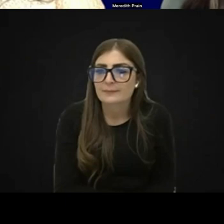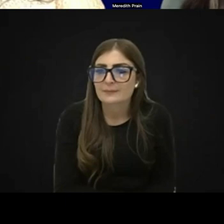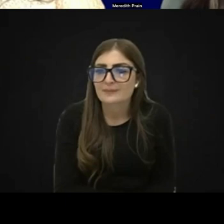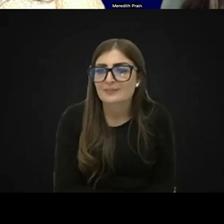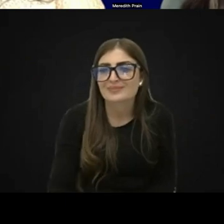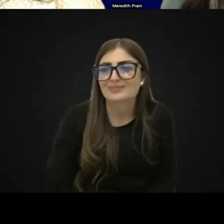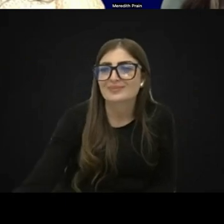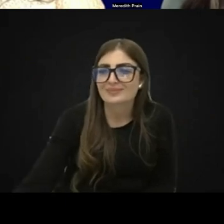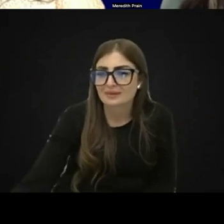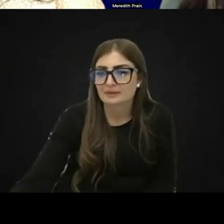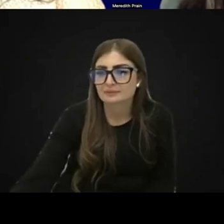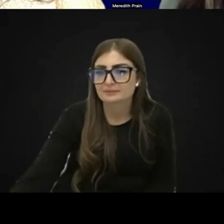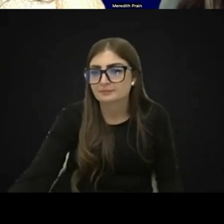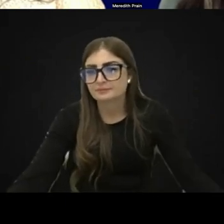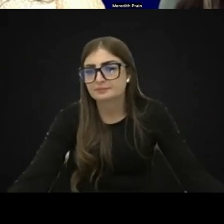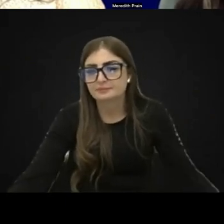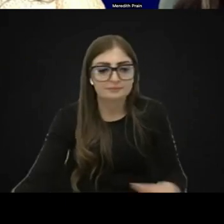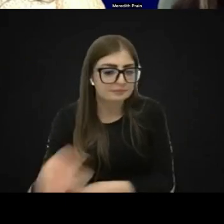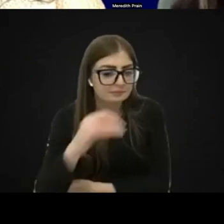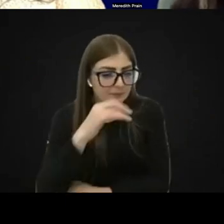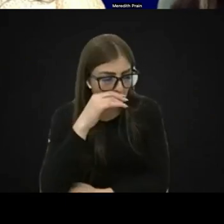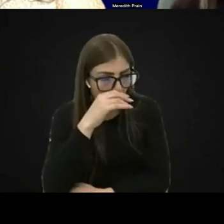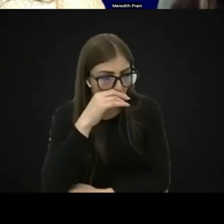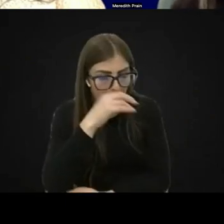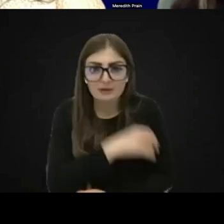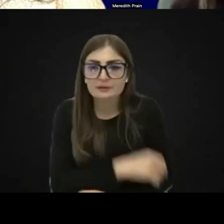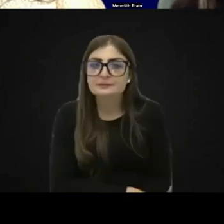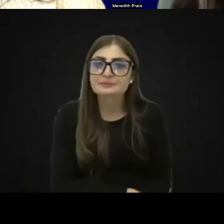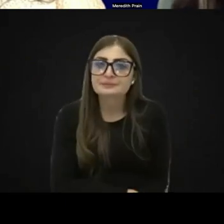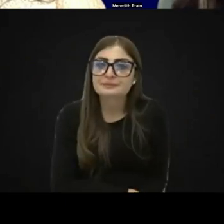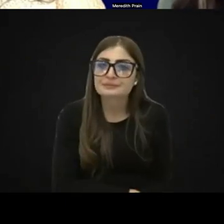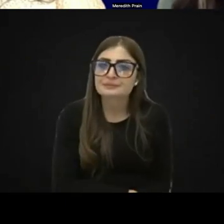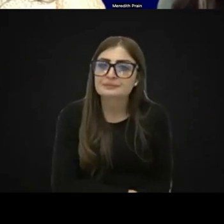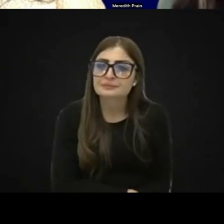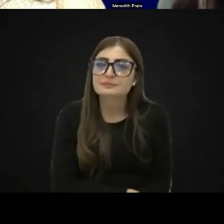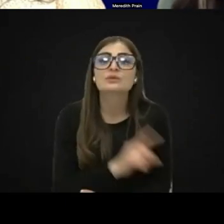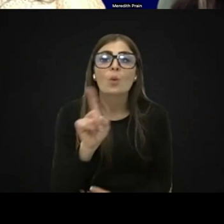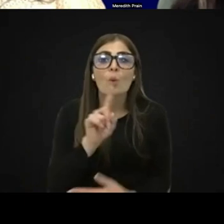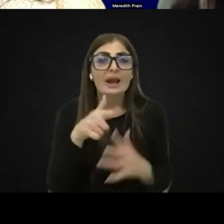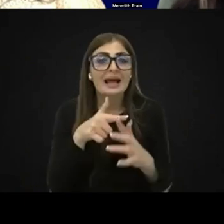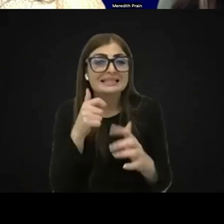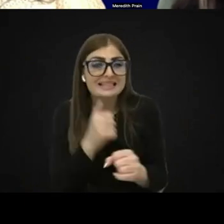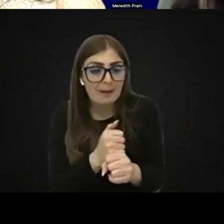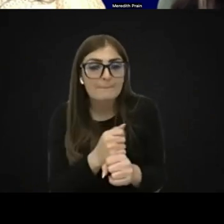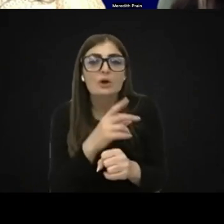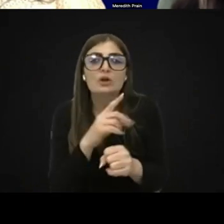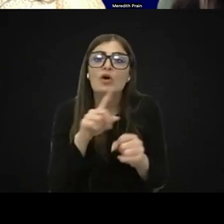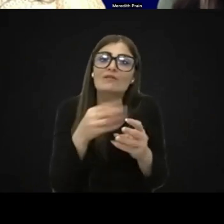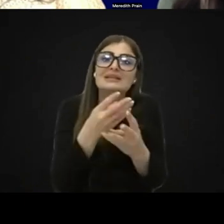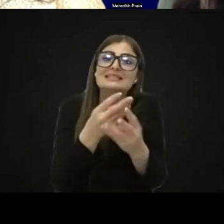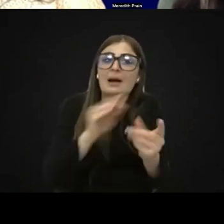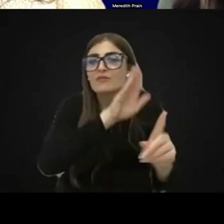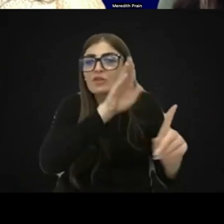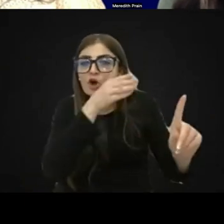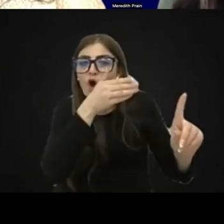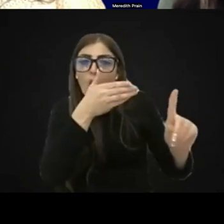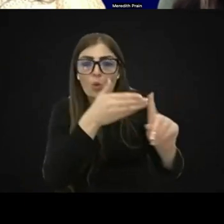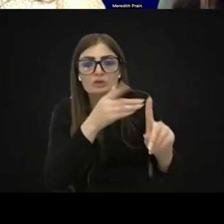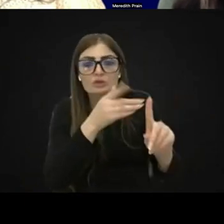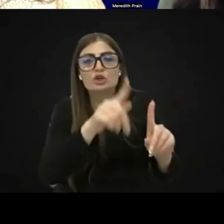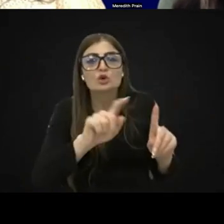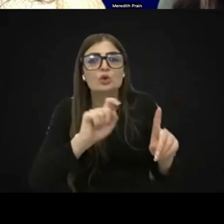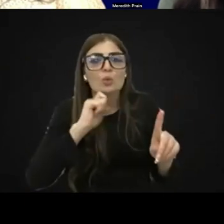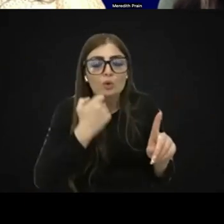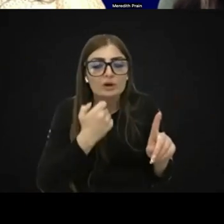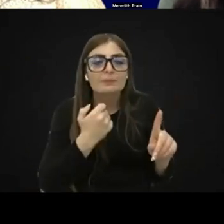Another great question here. What are examples of some of the goals that you would be